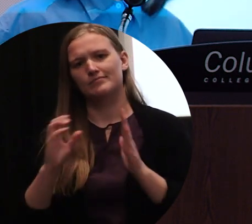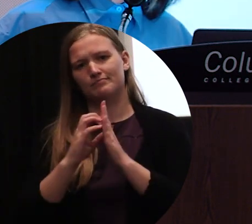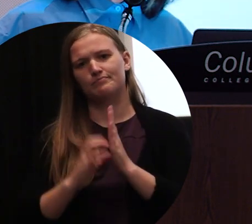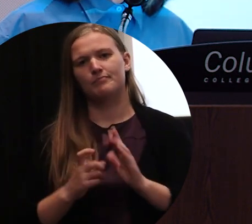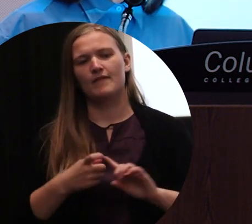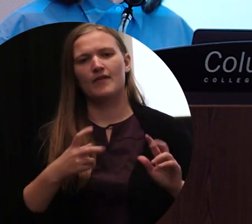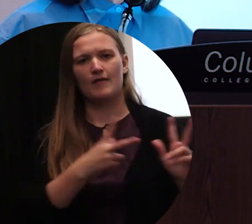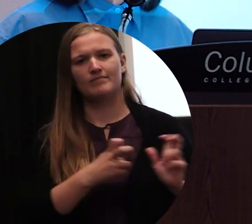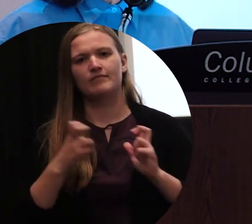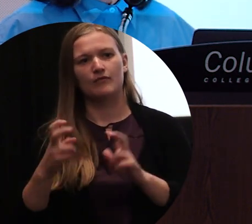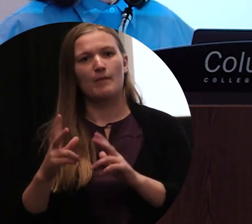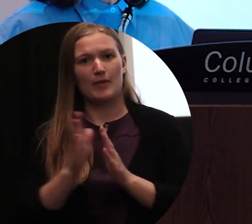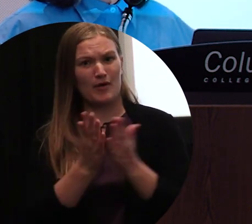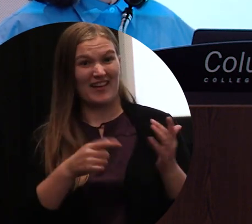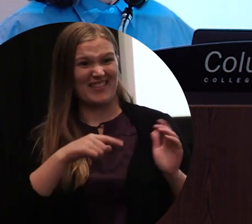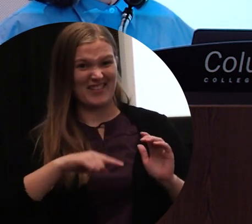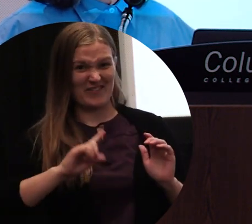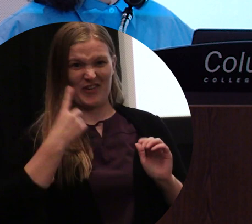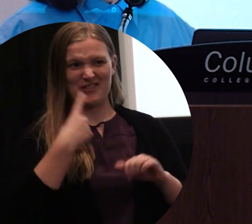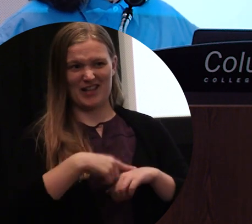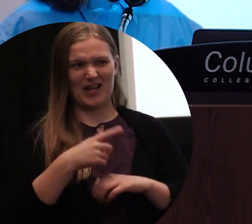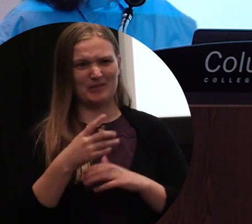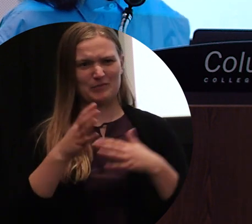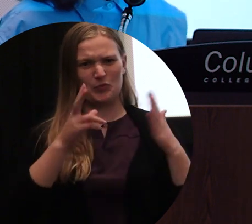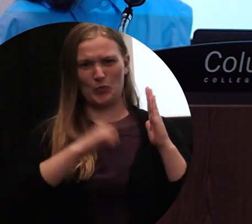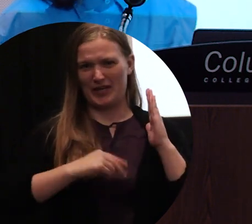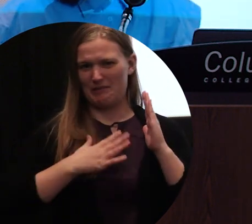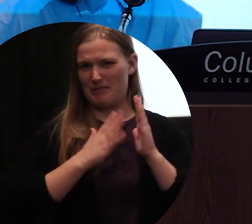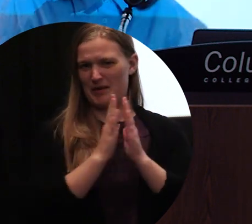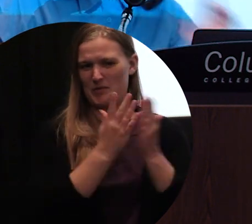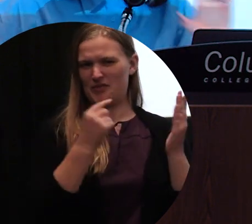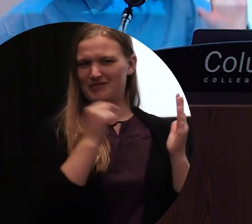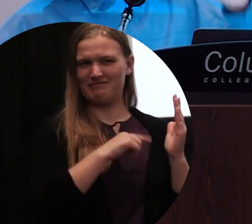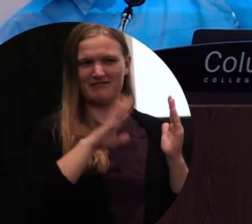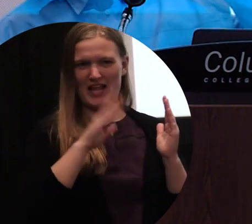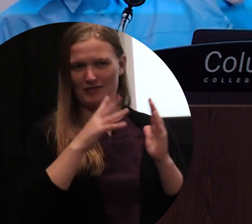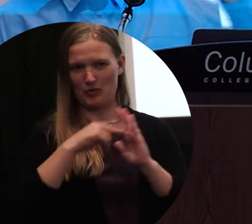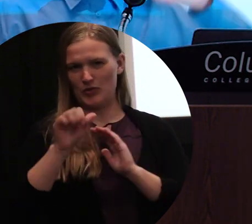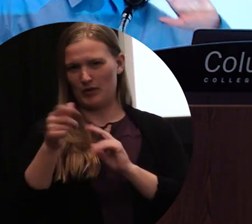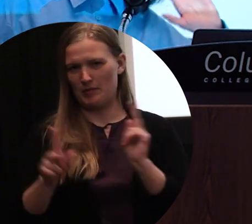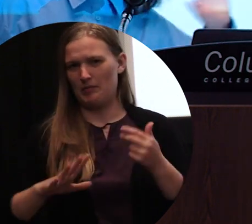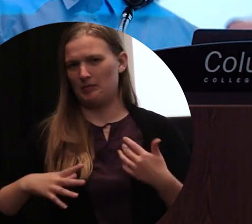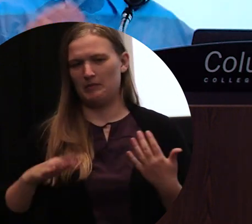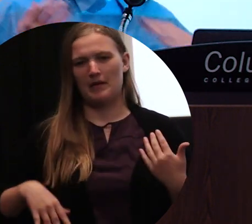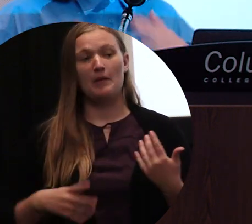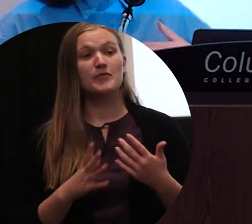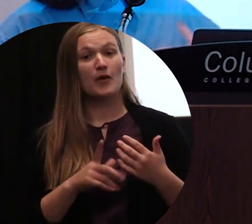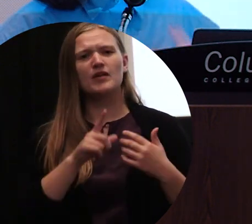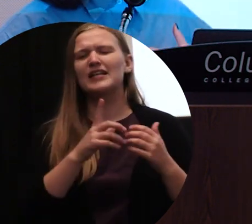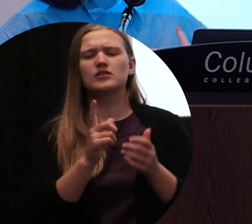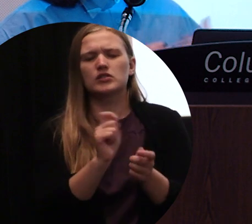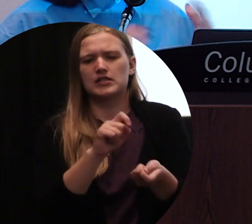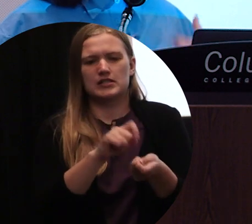I haven't really read this out loud. So this is kind of the first time, which is kind of very cool. So they're just, there's certain pages that I've taken out. So it's